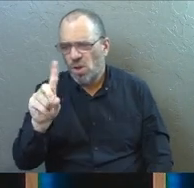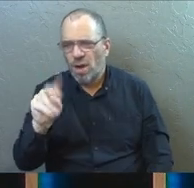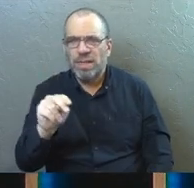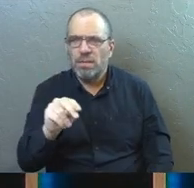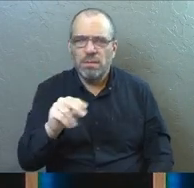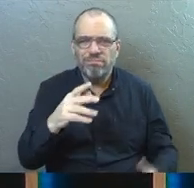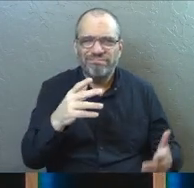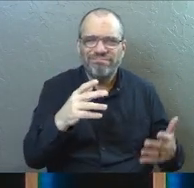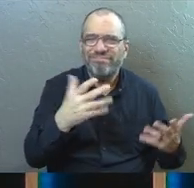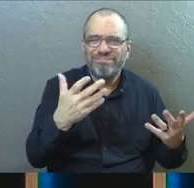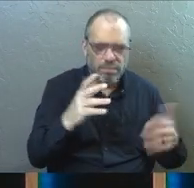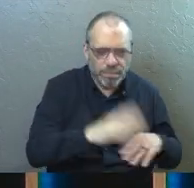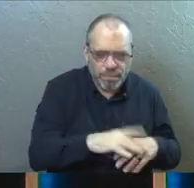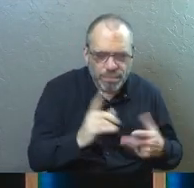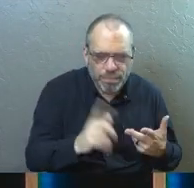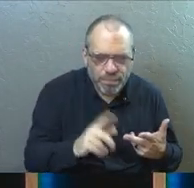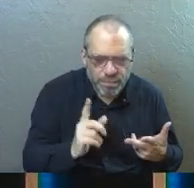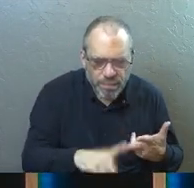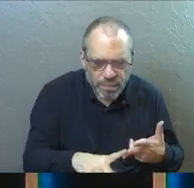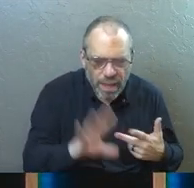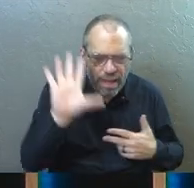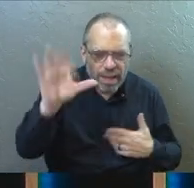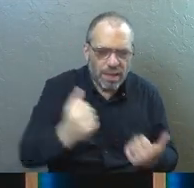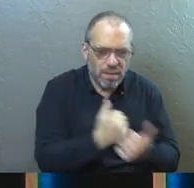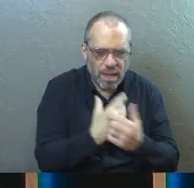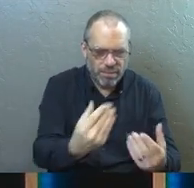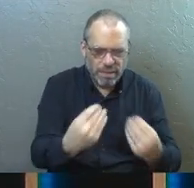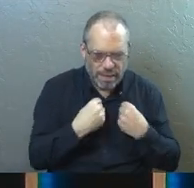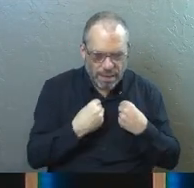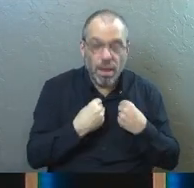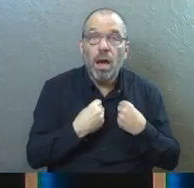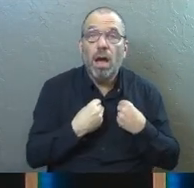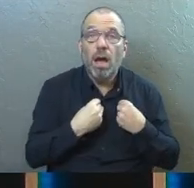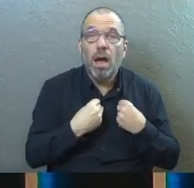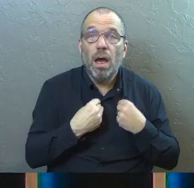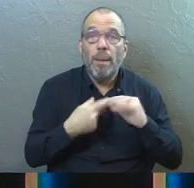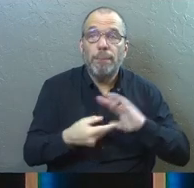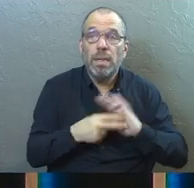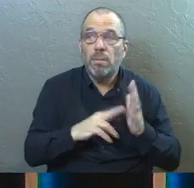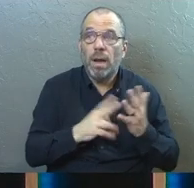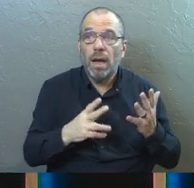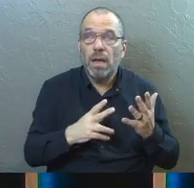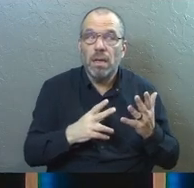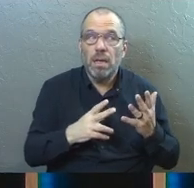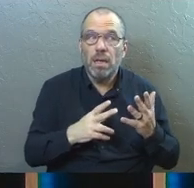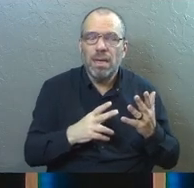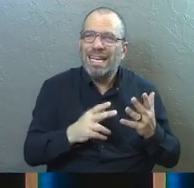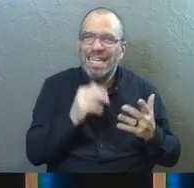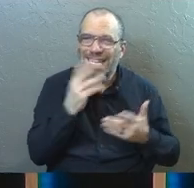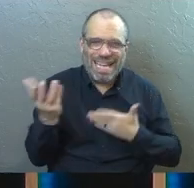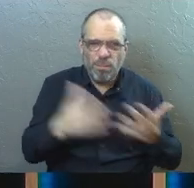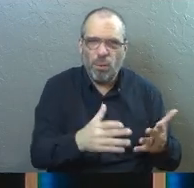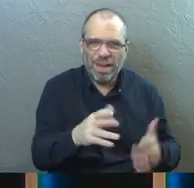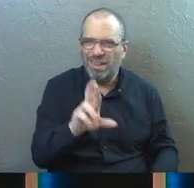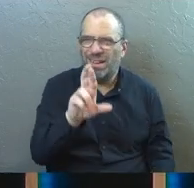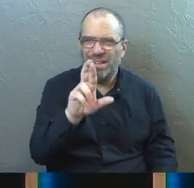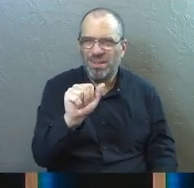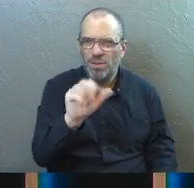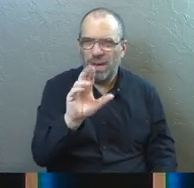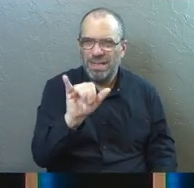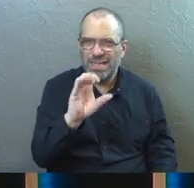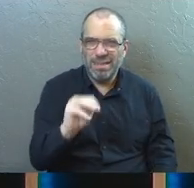need that. The next thing is his love. He brought love, and by that, what I mean is he didn't bring racism,